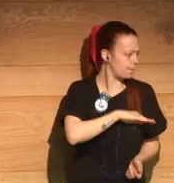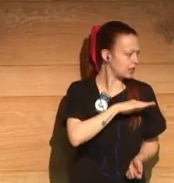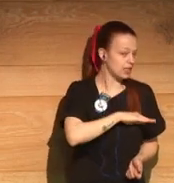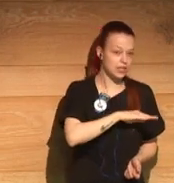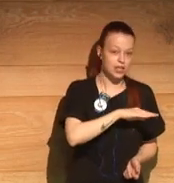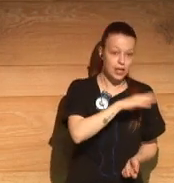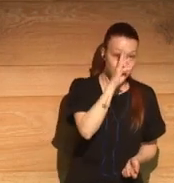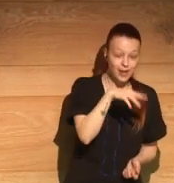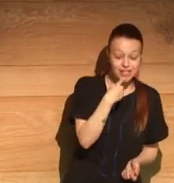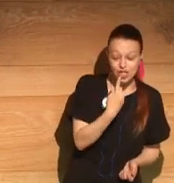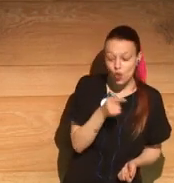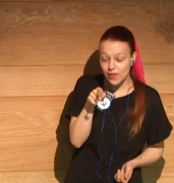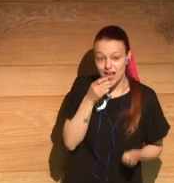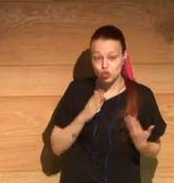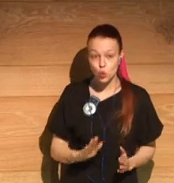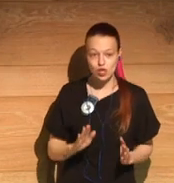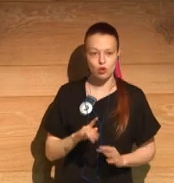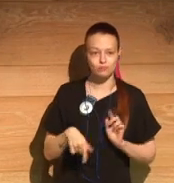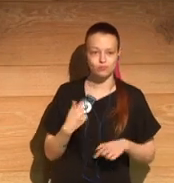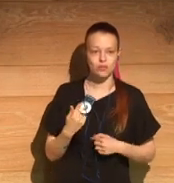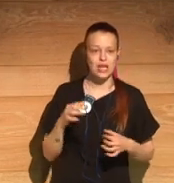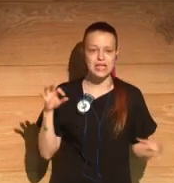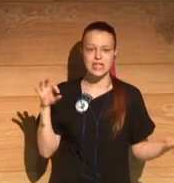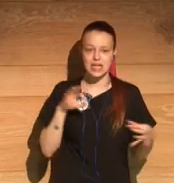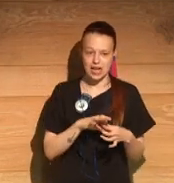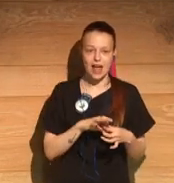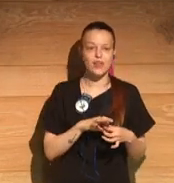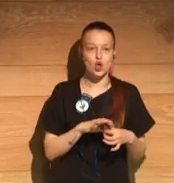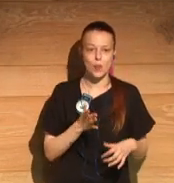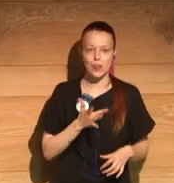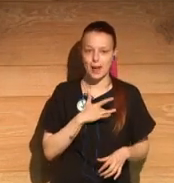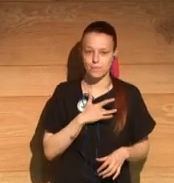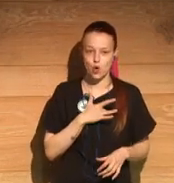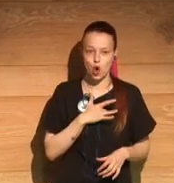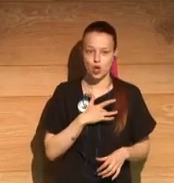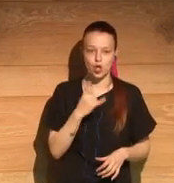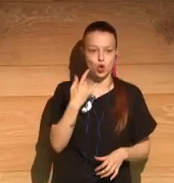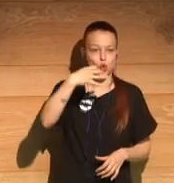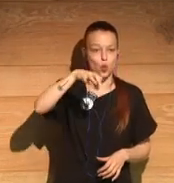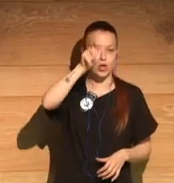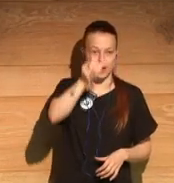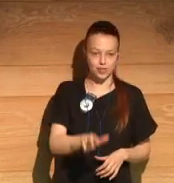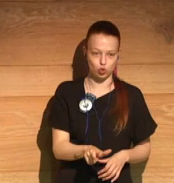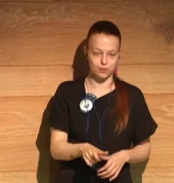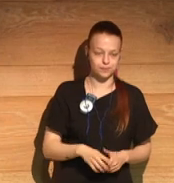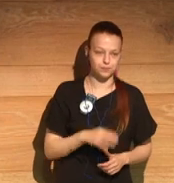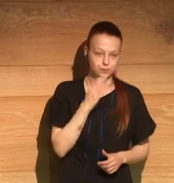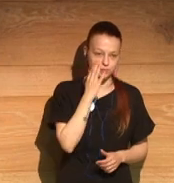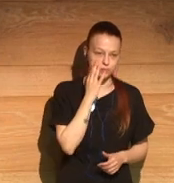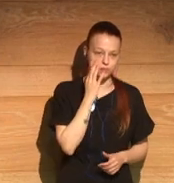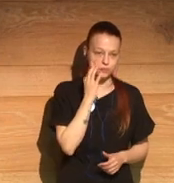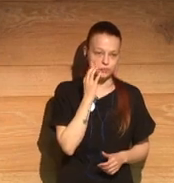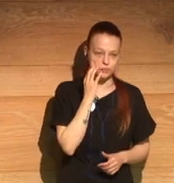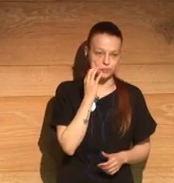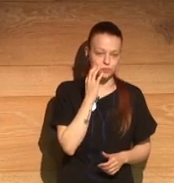adopted father of Cyril, who then has a long monogamous relationship. So,